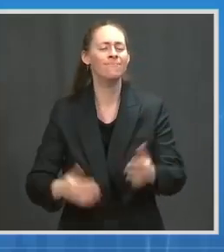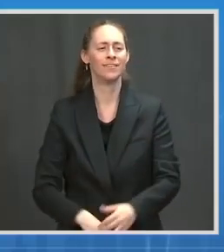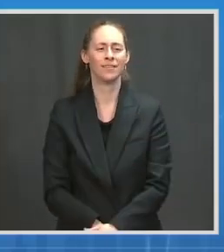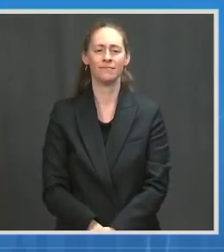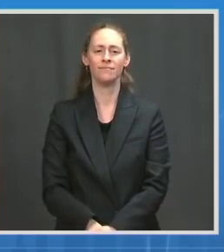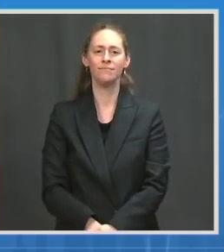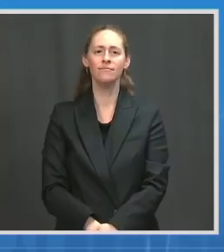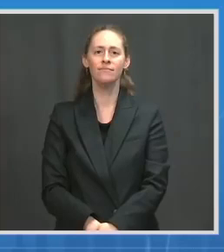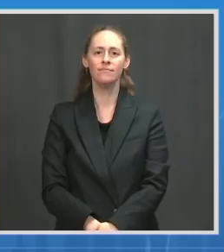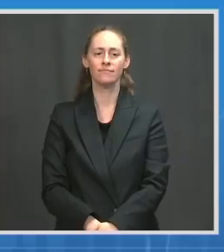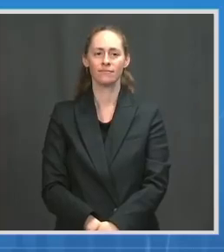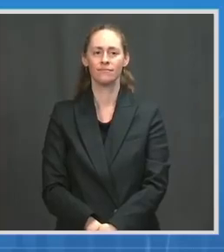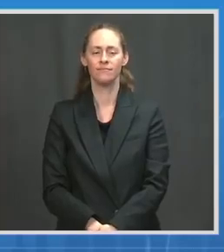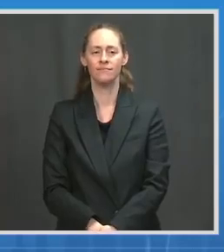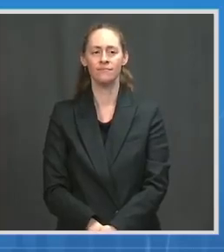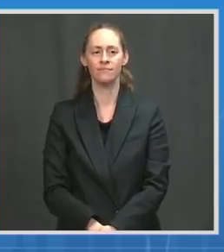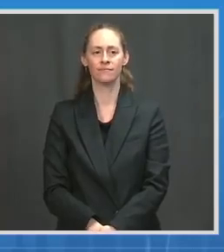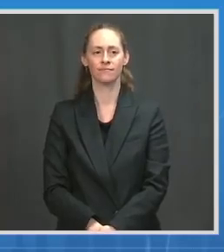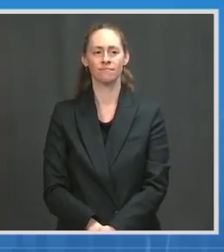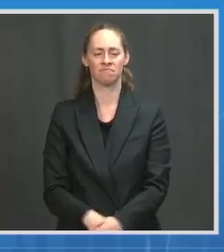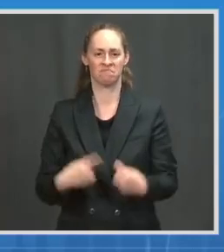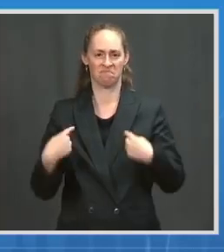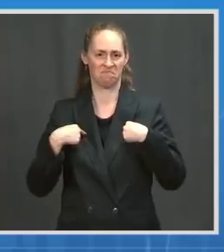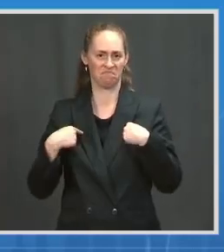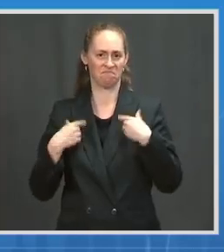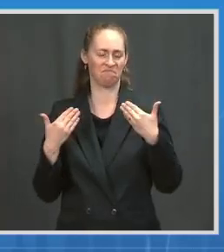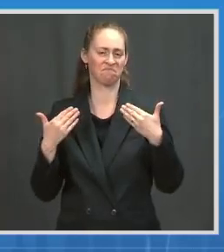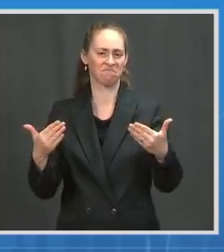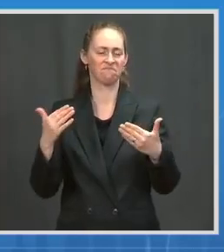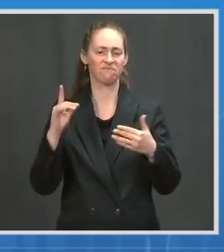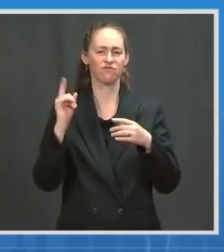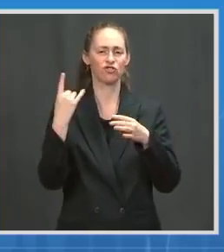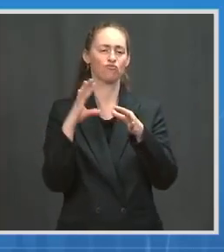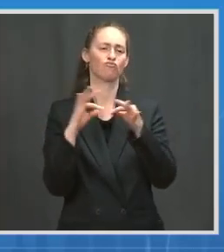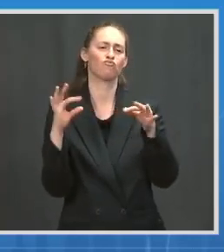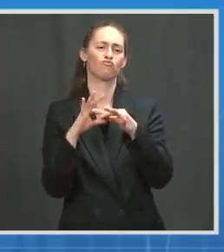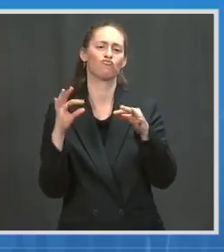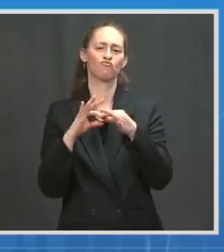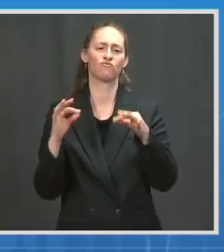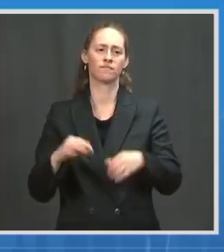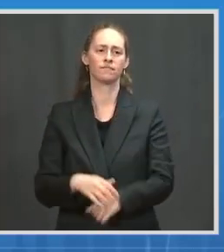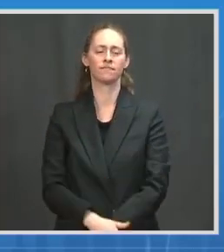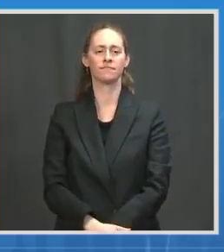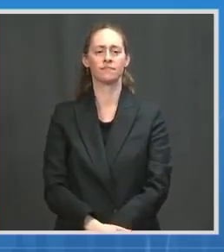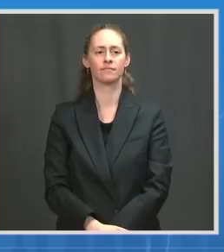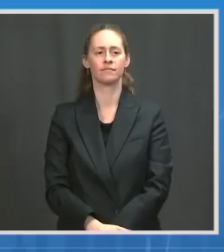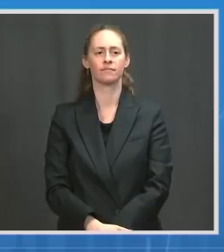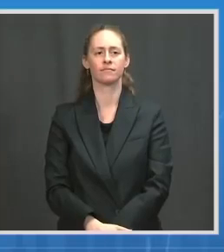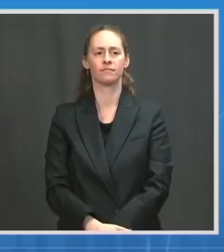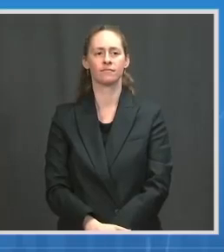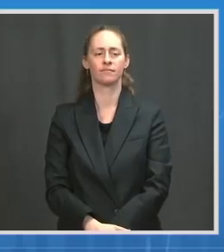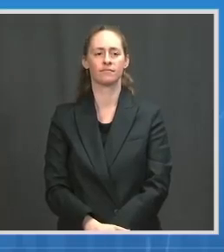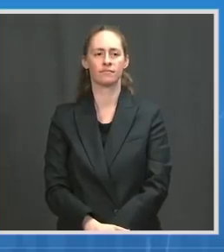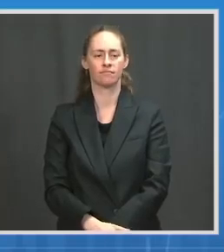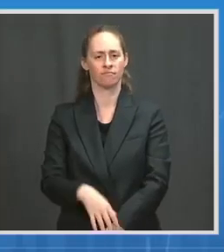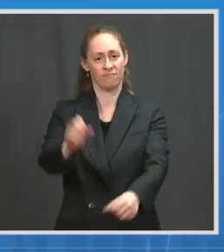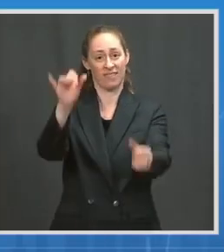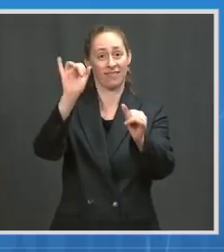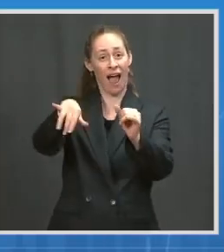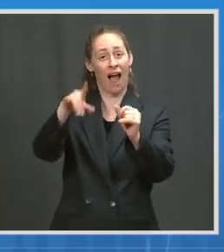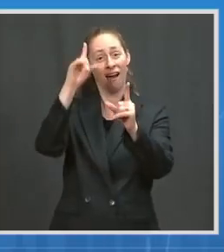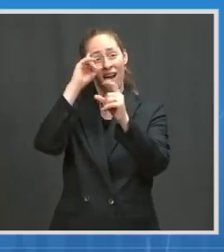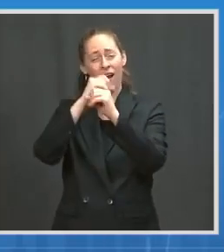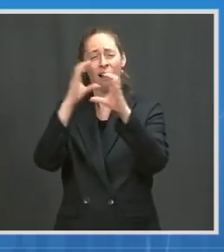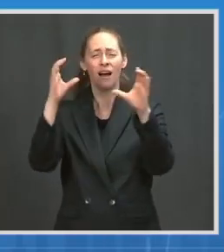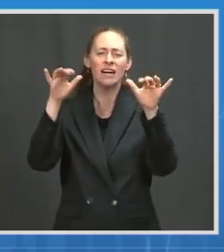I can start with that and maybe just say, you know, we're really looking forward to seeing that time. We're looking at both the rates of vaccination as